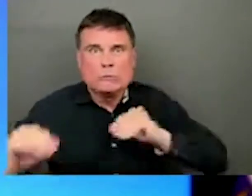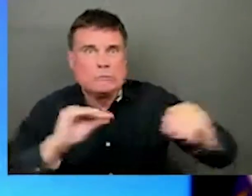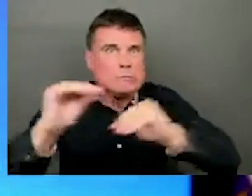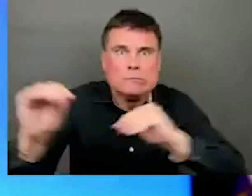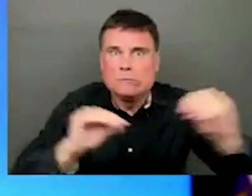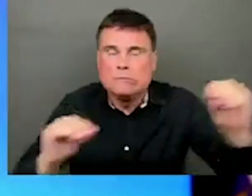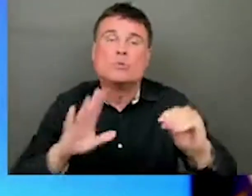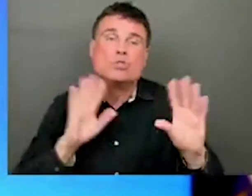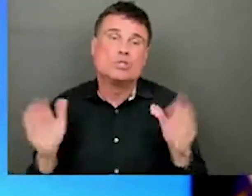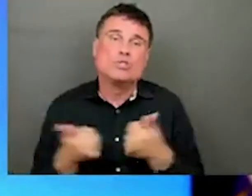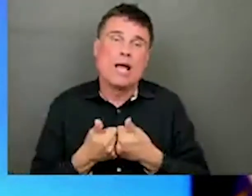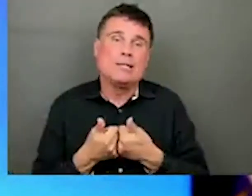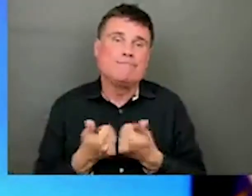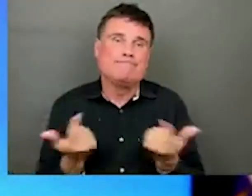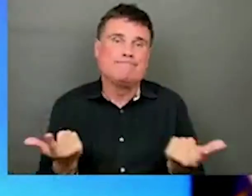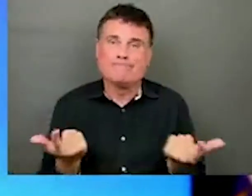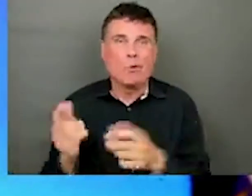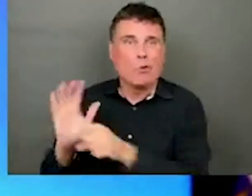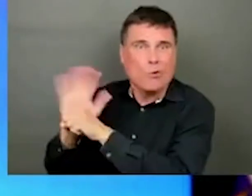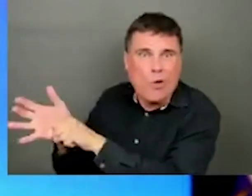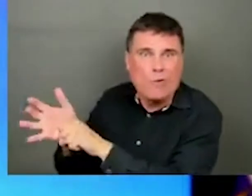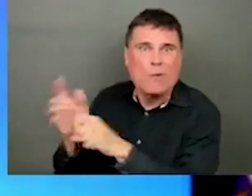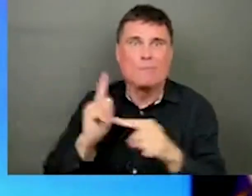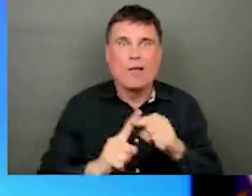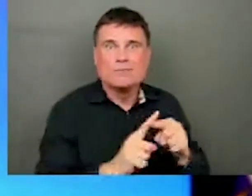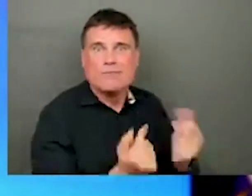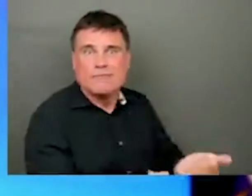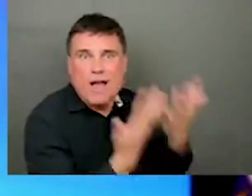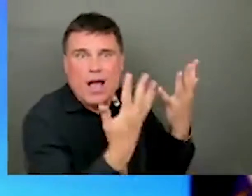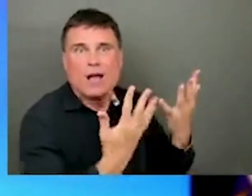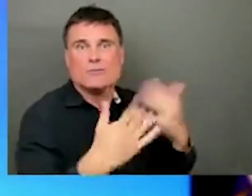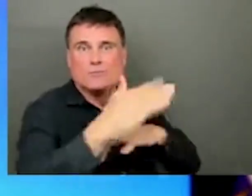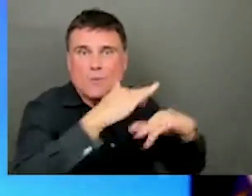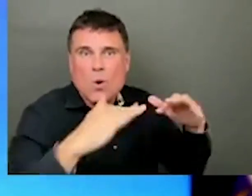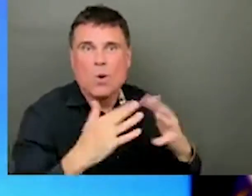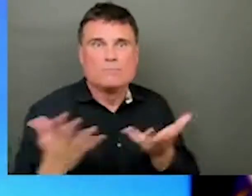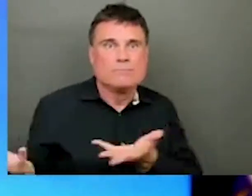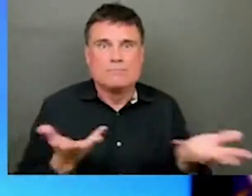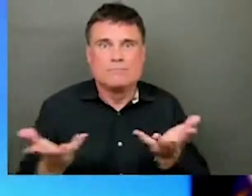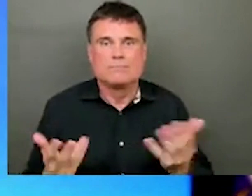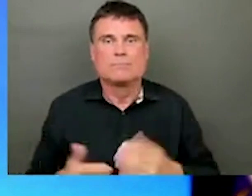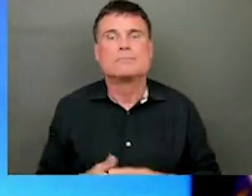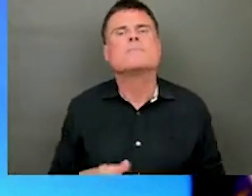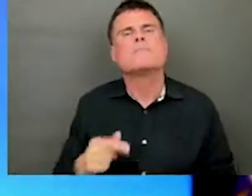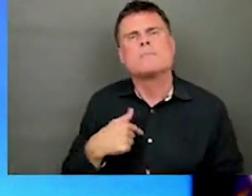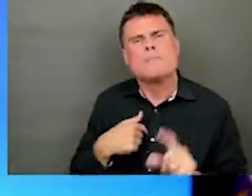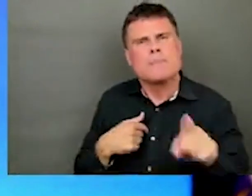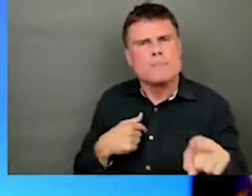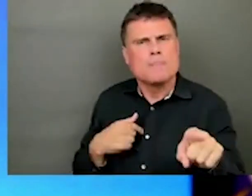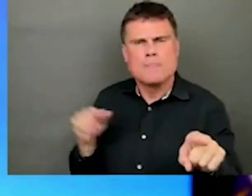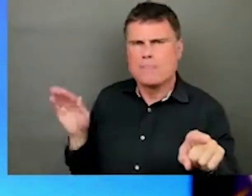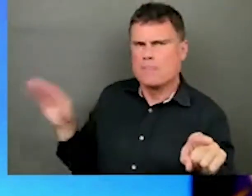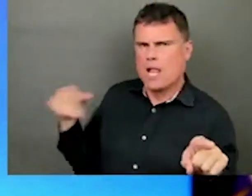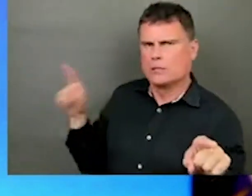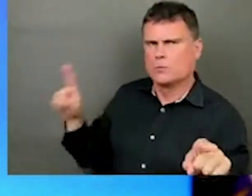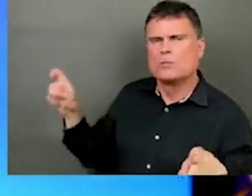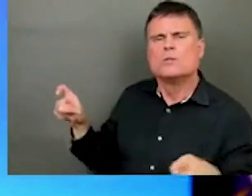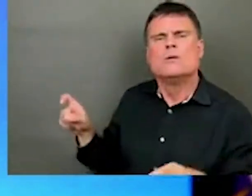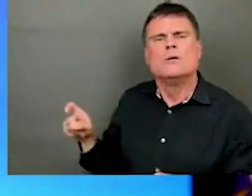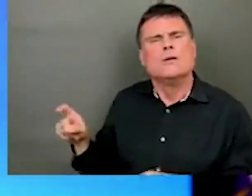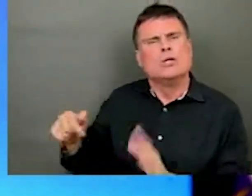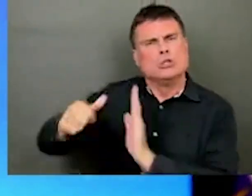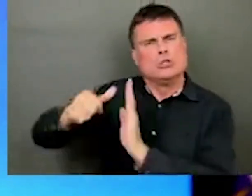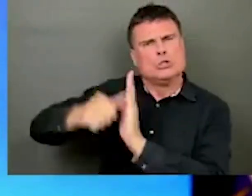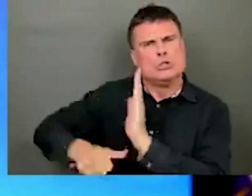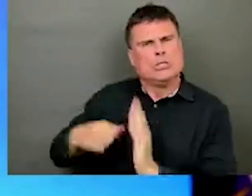Penny, do you have a follow-up? I do. I I'm glad, Minister, you brought up the surgical renewal, but I will leave this open to Dr. Henry, if she